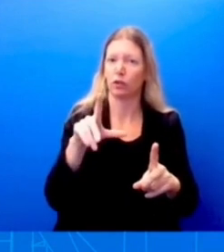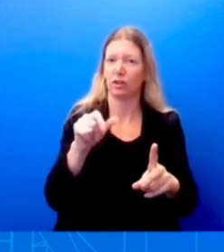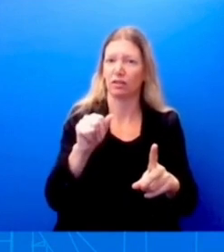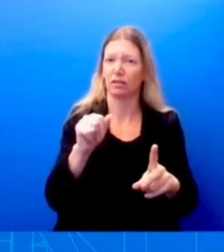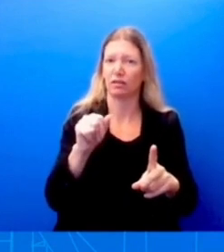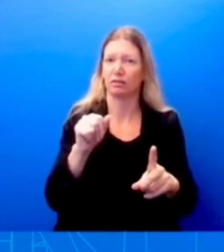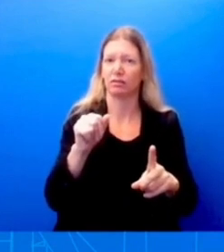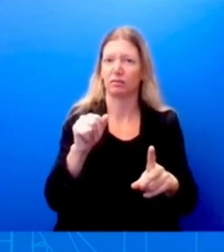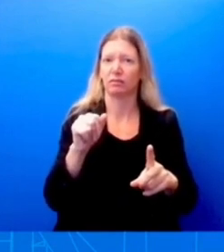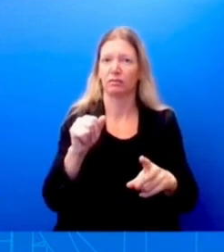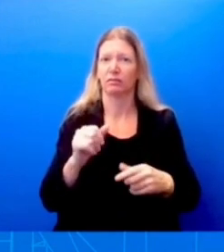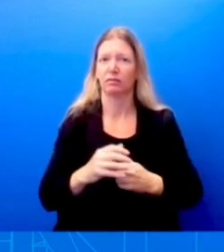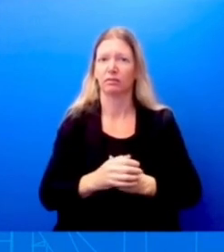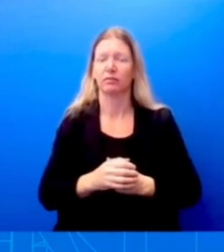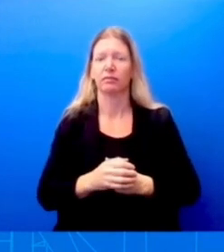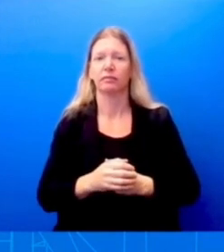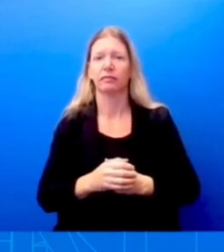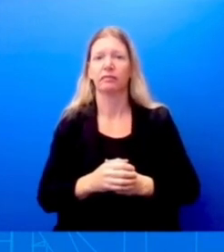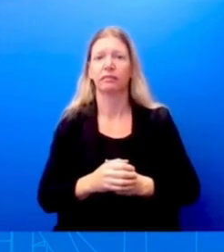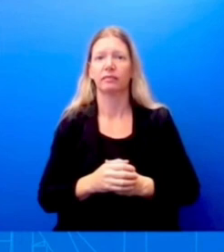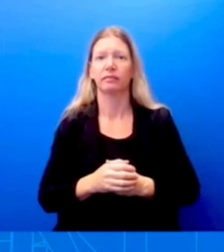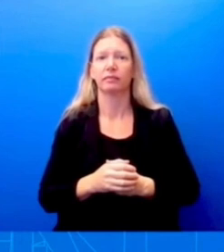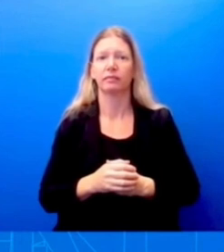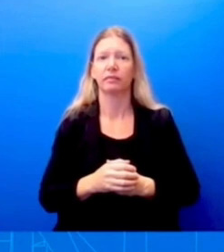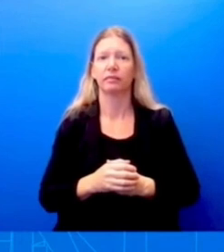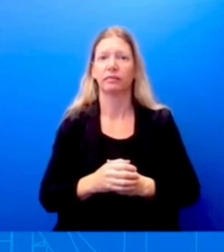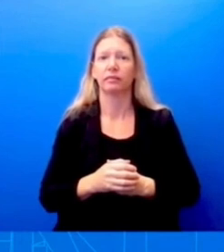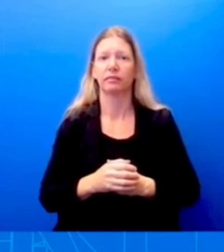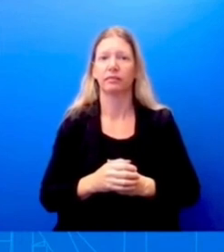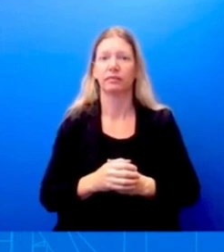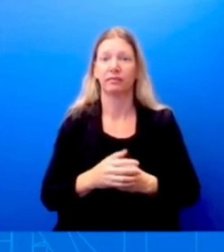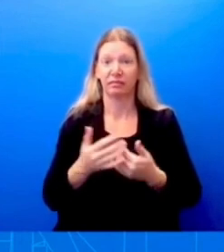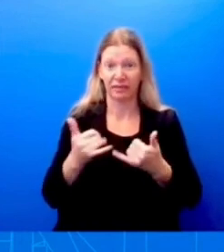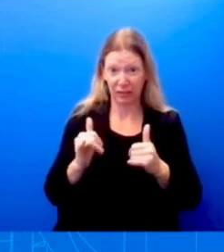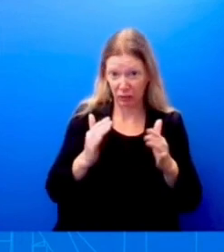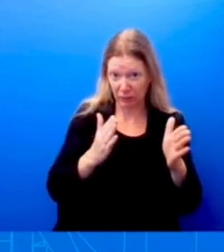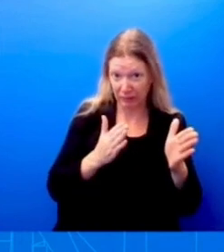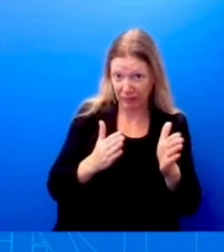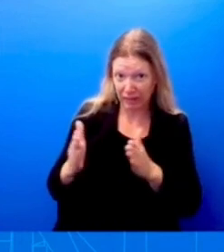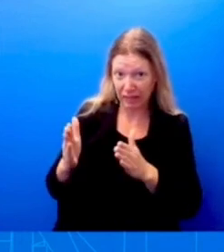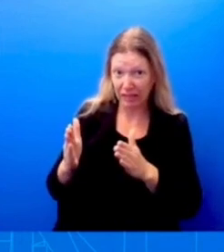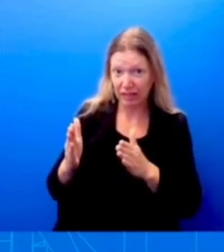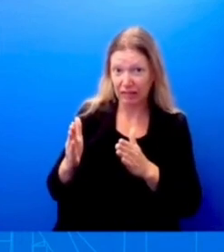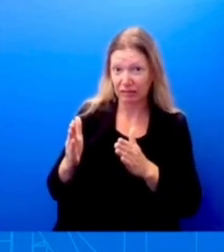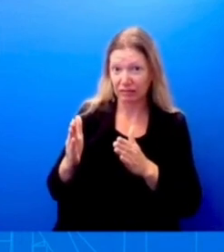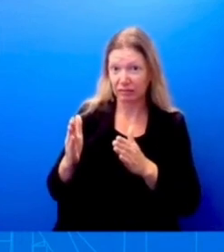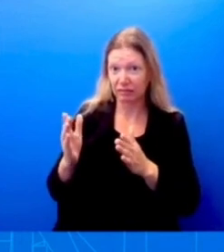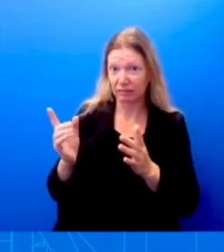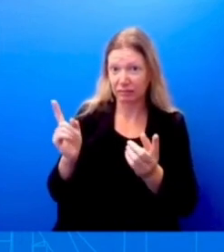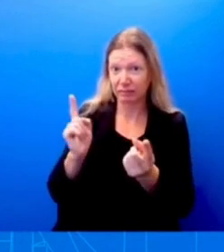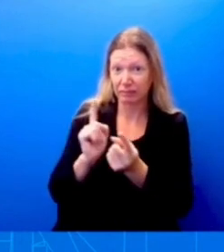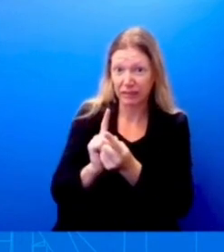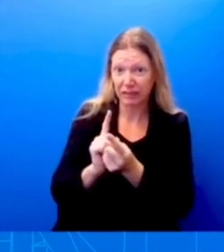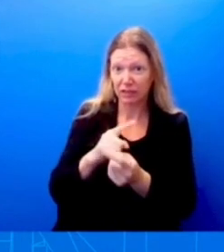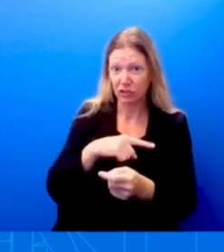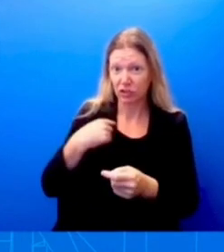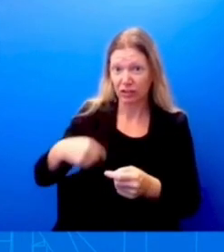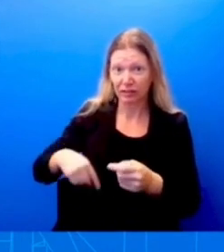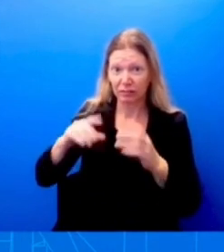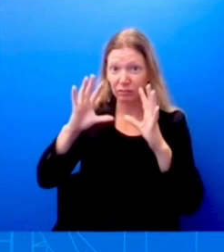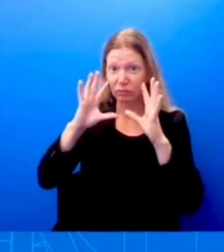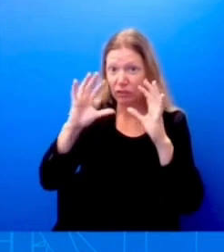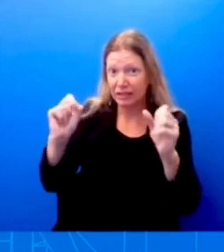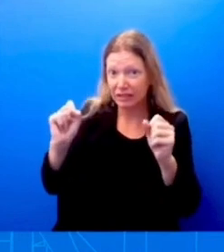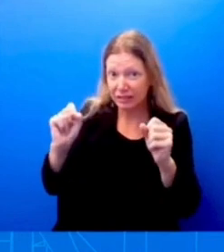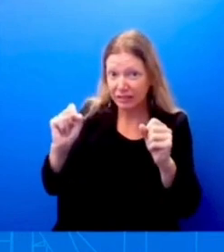throughout the year. And that is, are there still plans to somehow someday soon meet with Chinese President Xi? Well, I'm just going to go back to what the